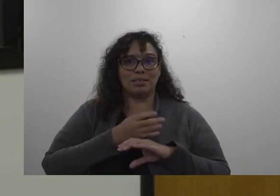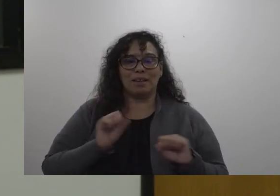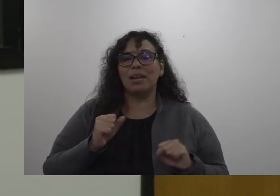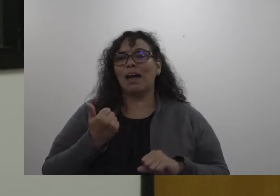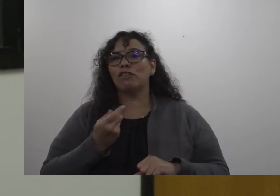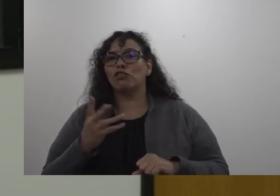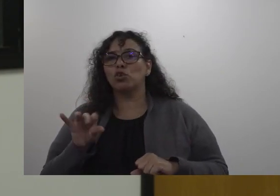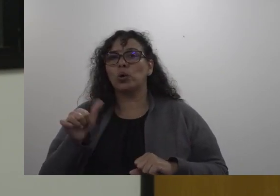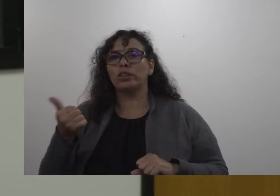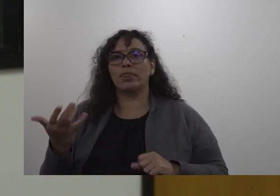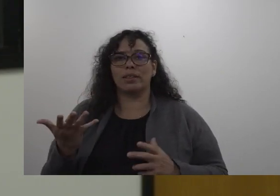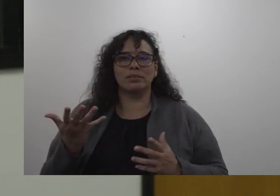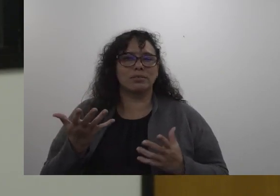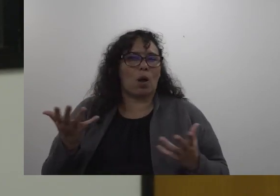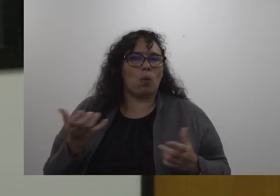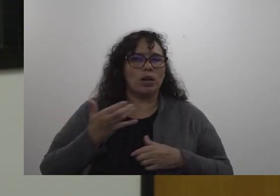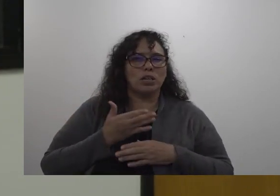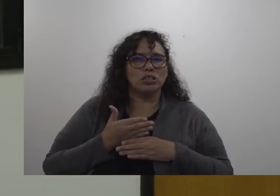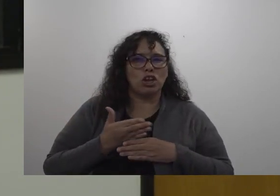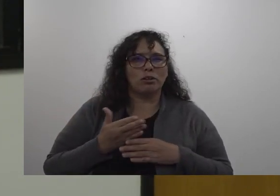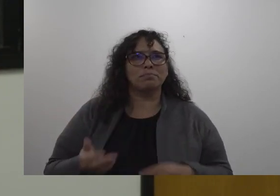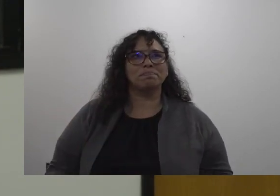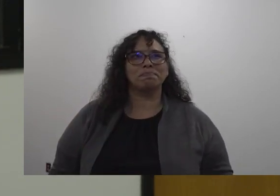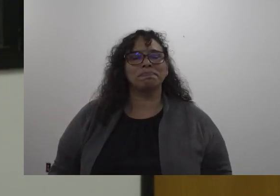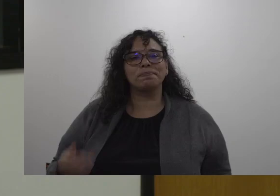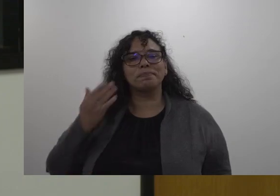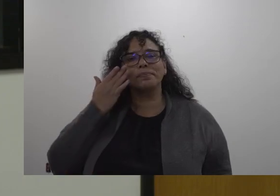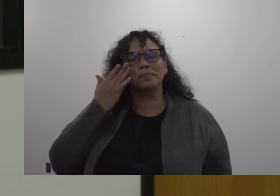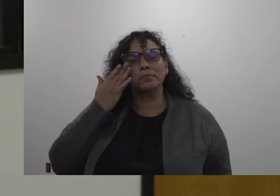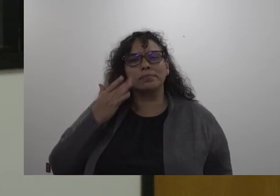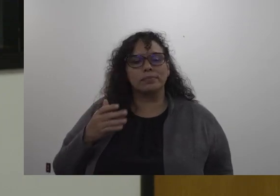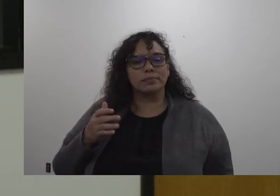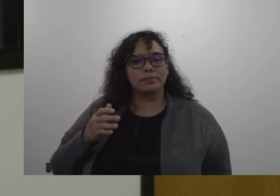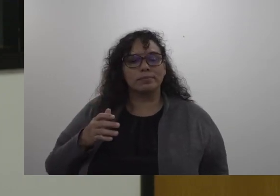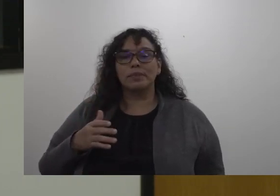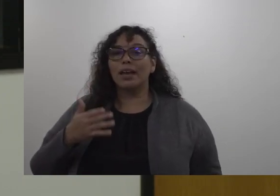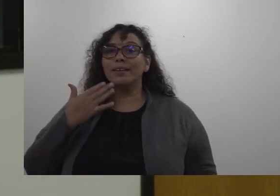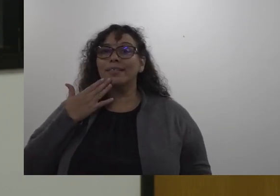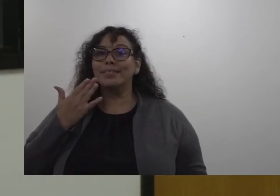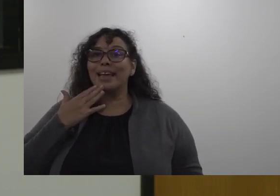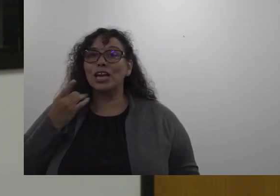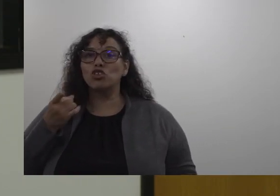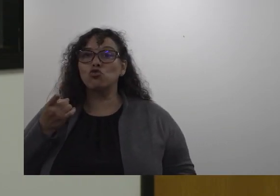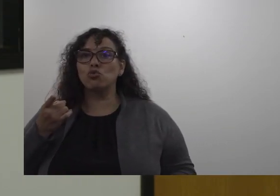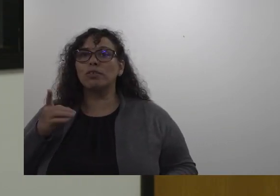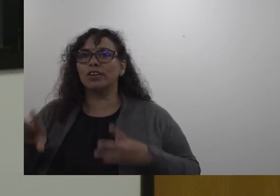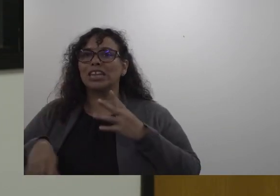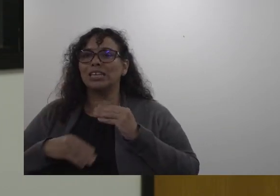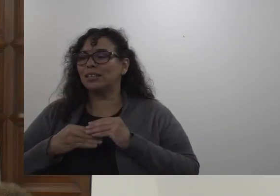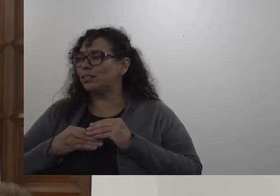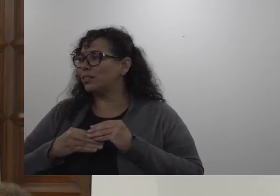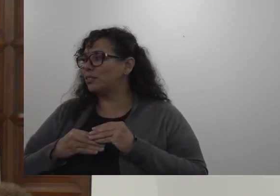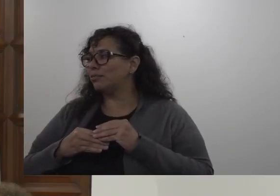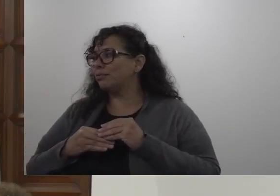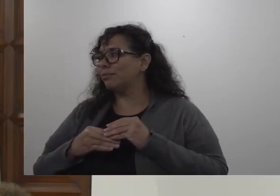that I'd like to to share I just want to thank you for the additional information